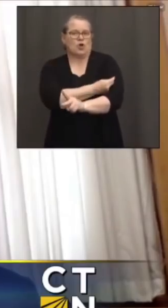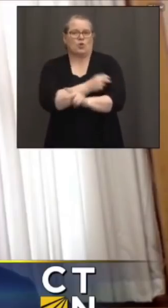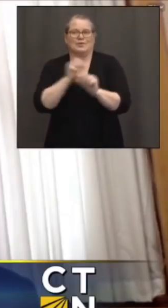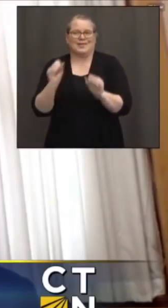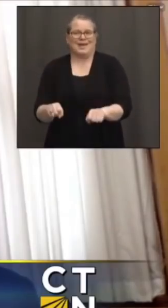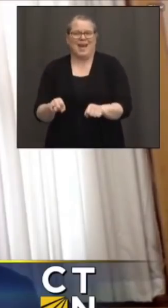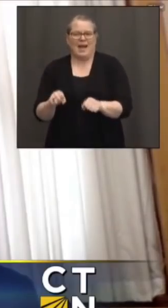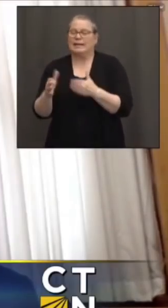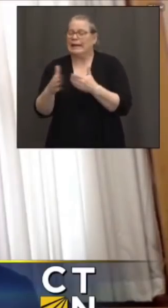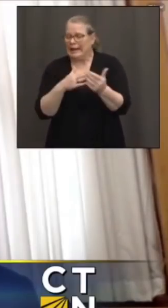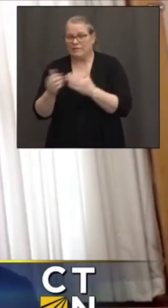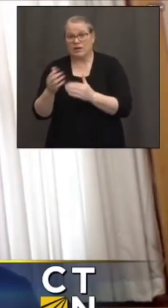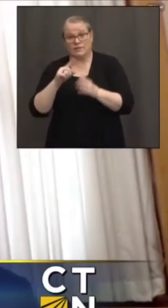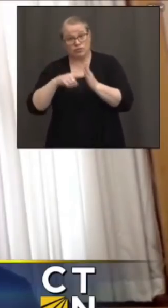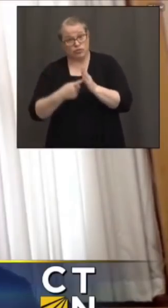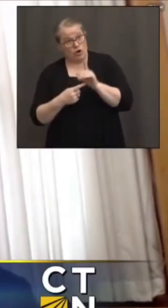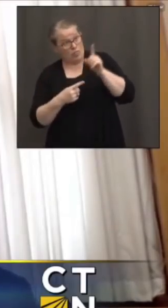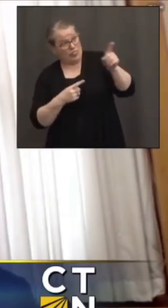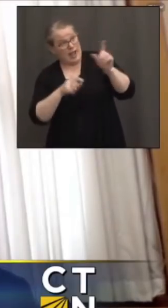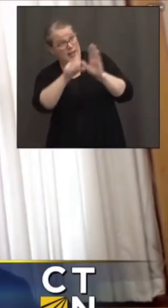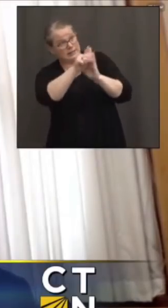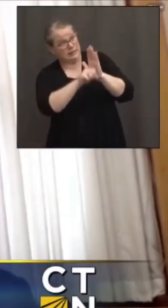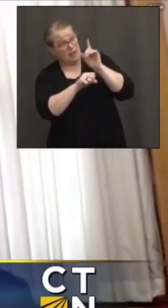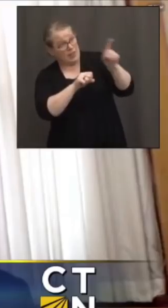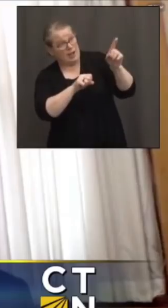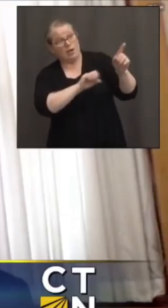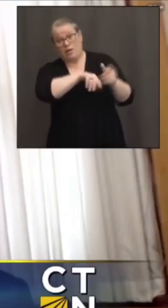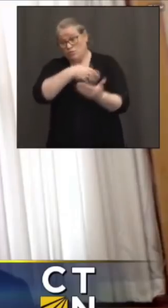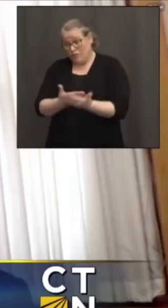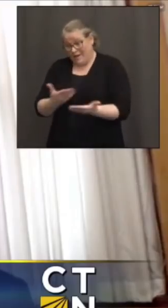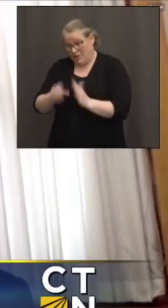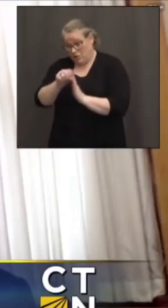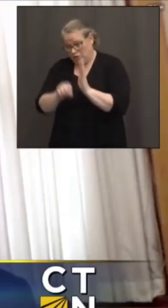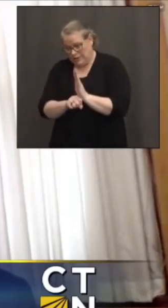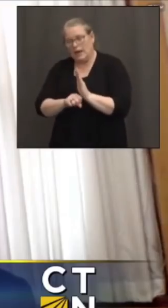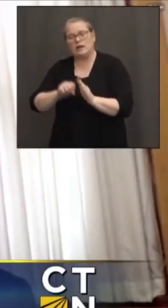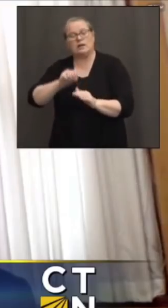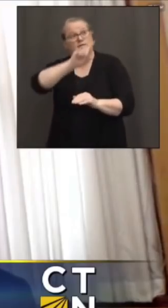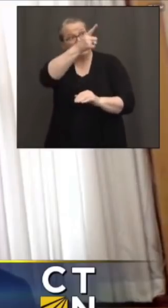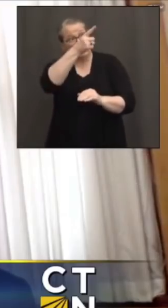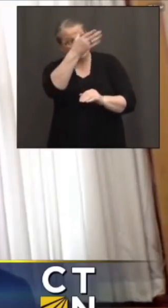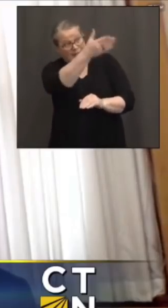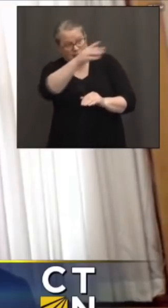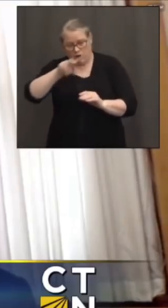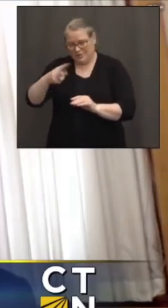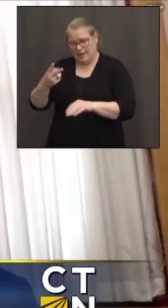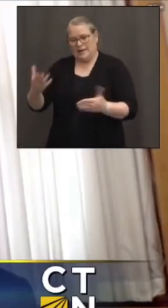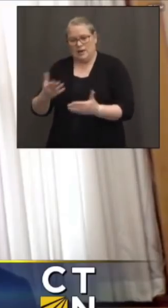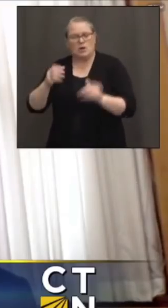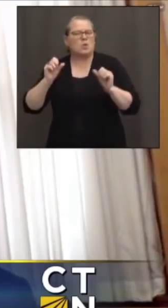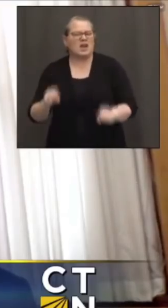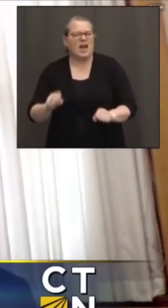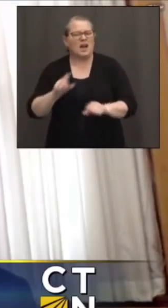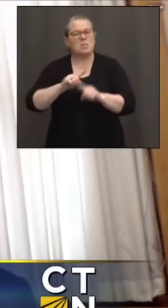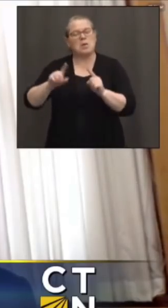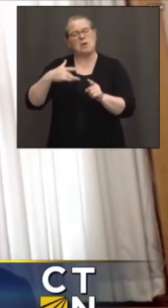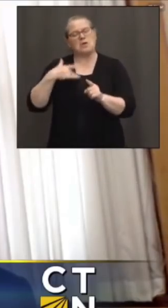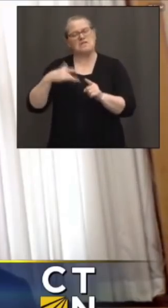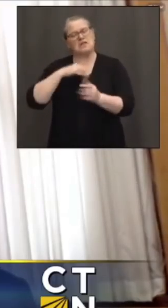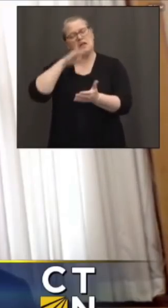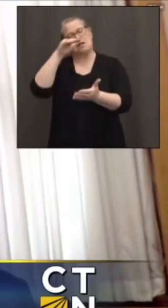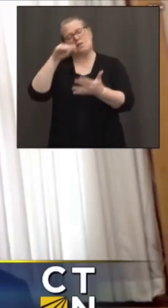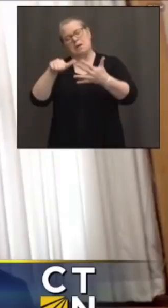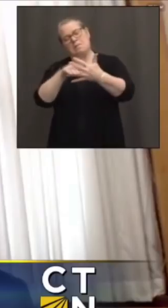does cross state lines. And we think that should be relatively easy to execute, particularly in mid to late May. I think all 50 states will have